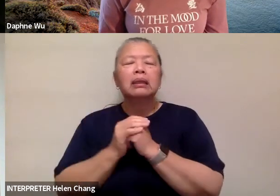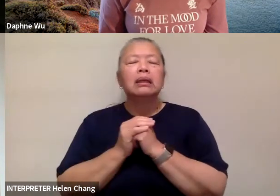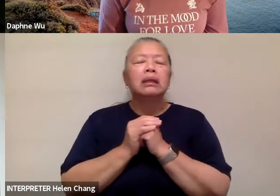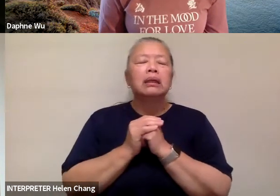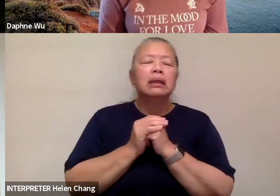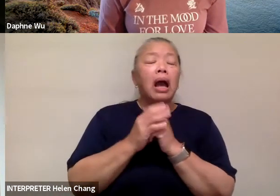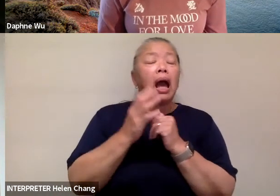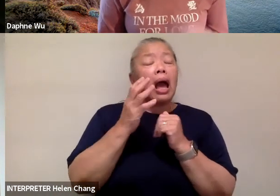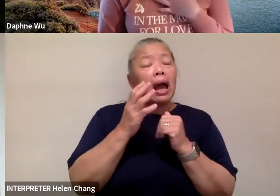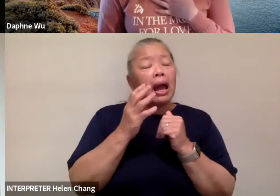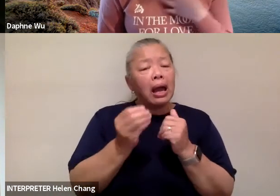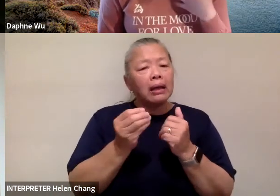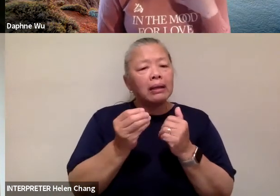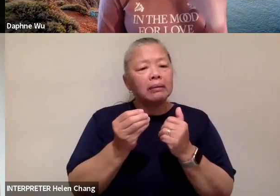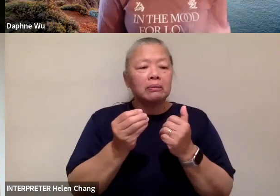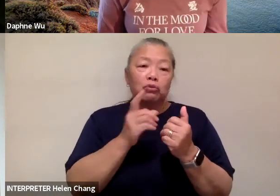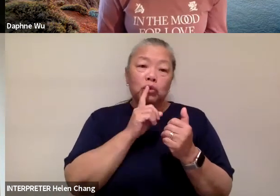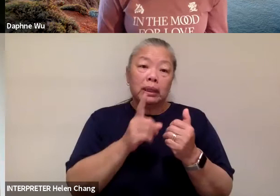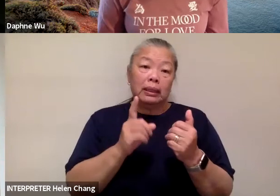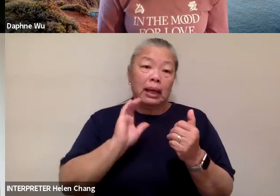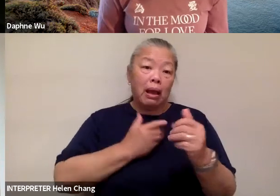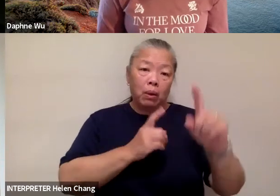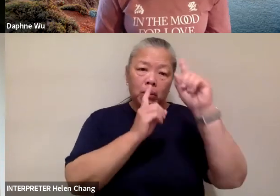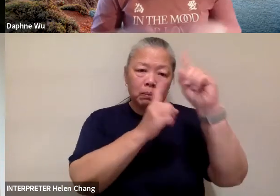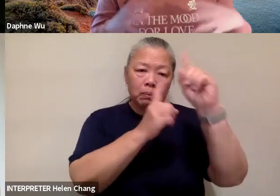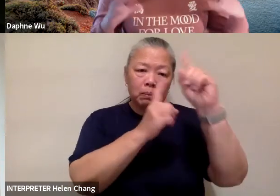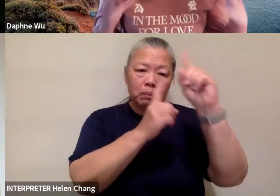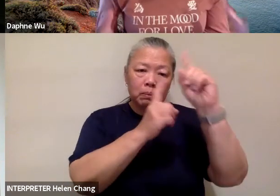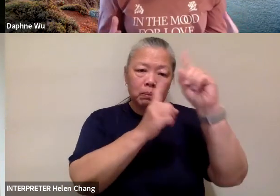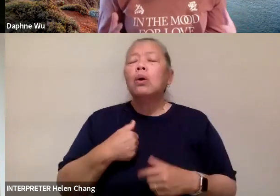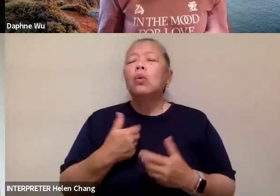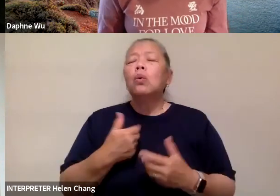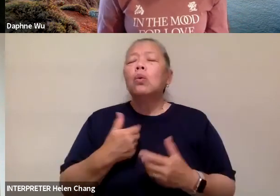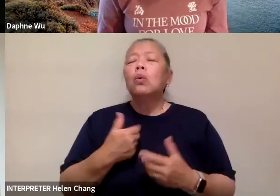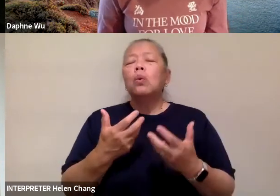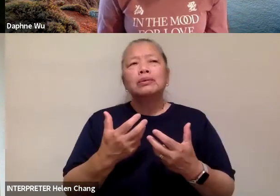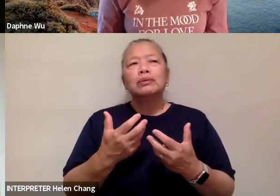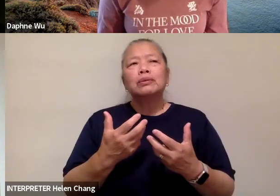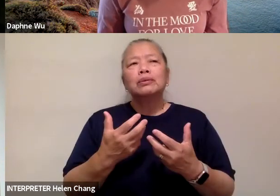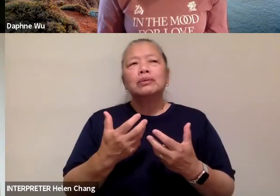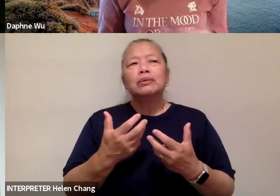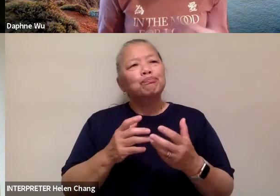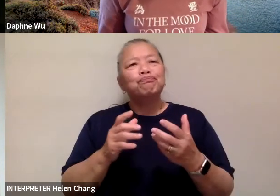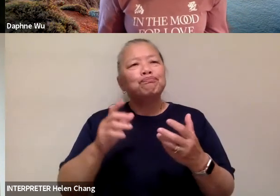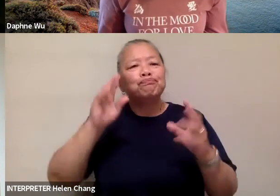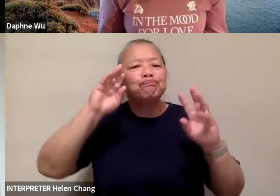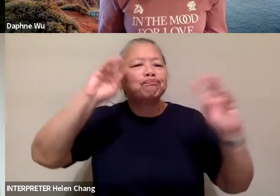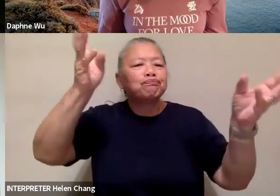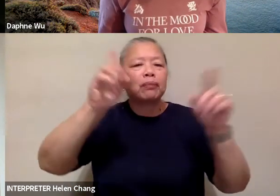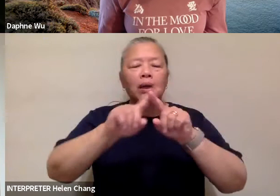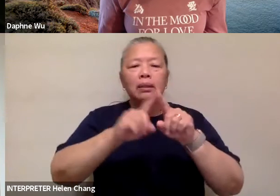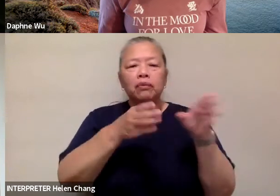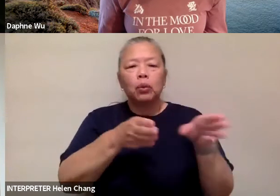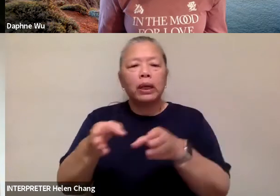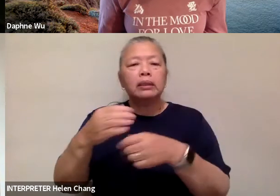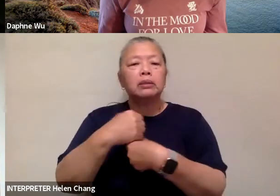we want to try to do is to ensure, you know, come up with ways to ensure that our AAPI communities